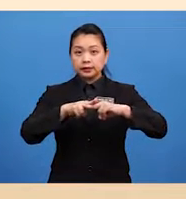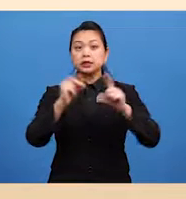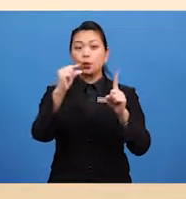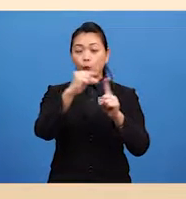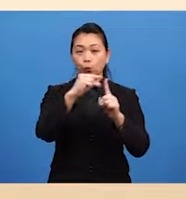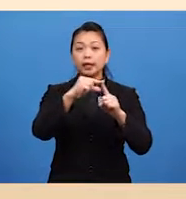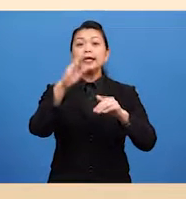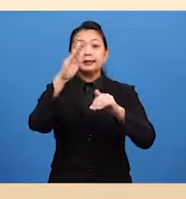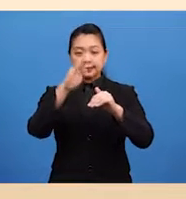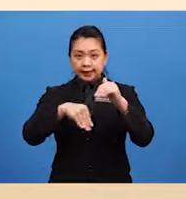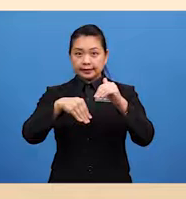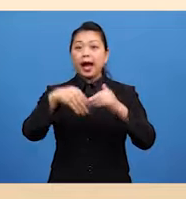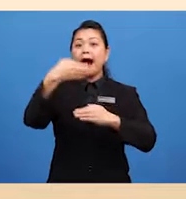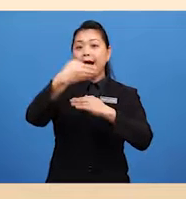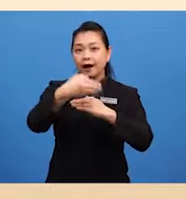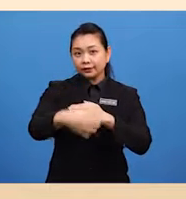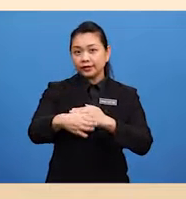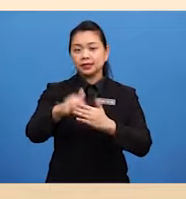After that